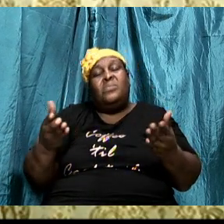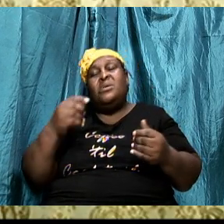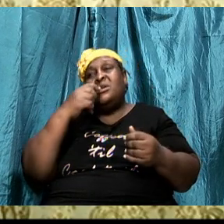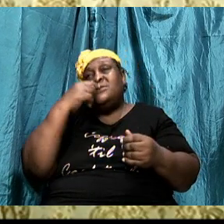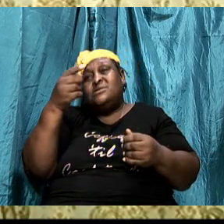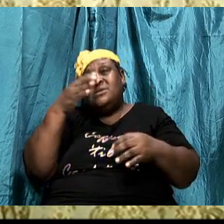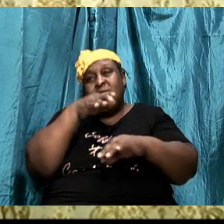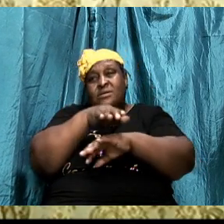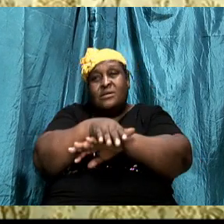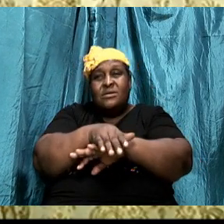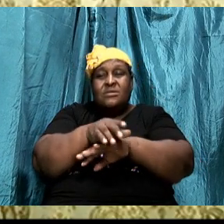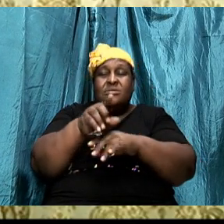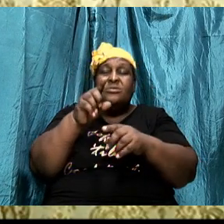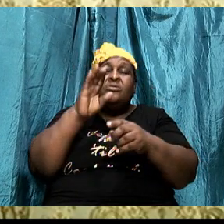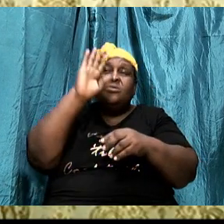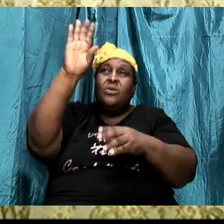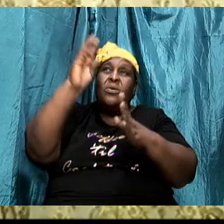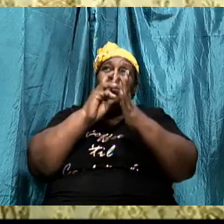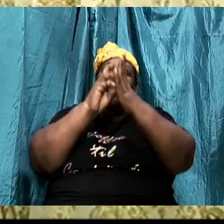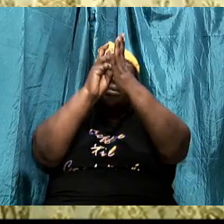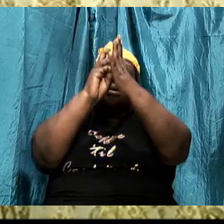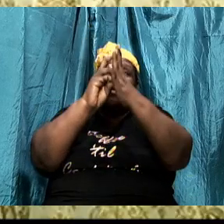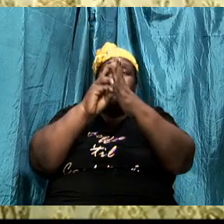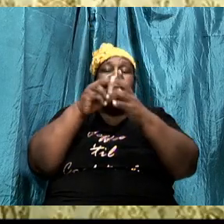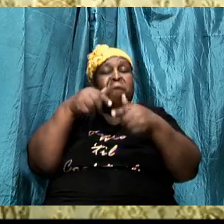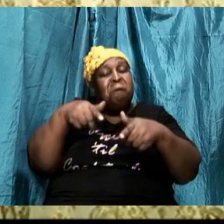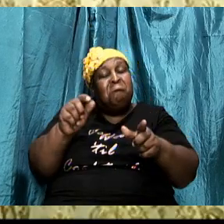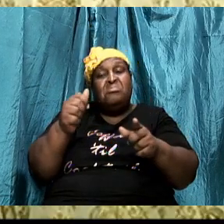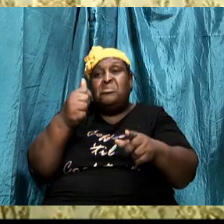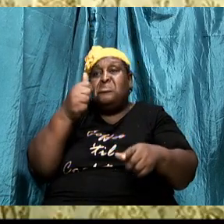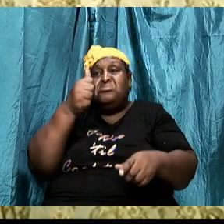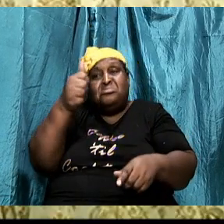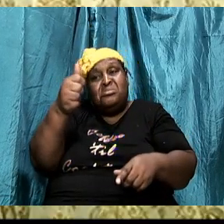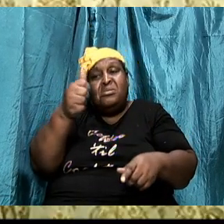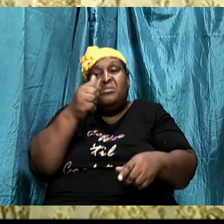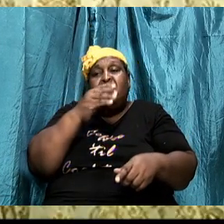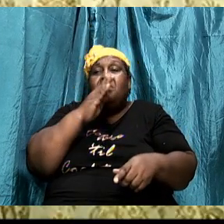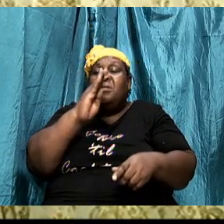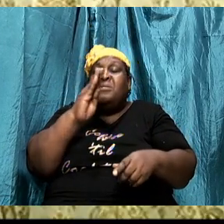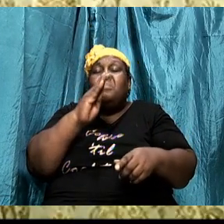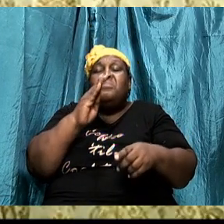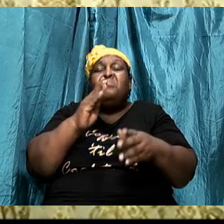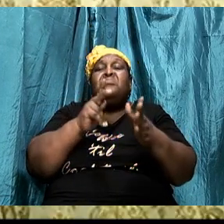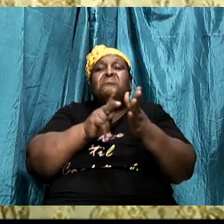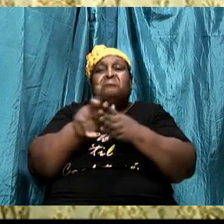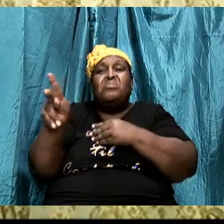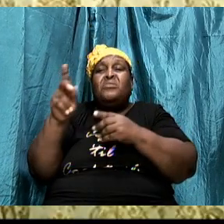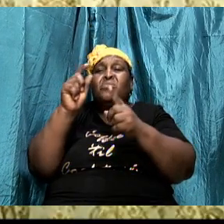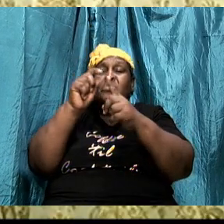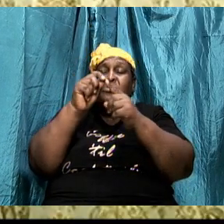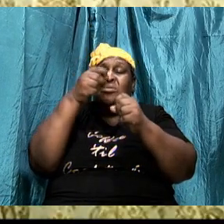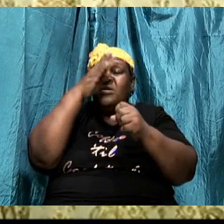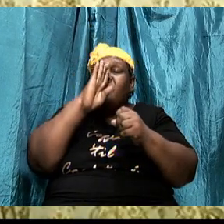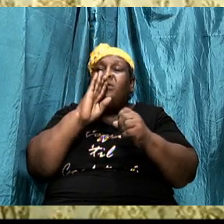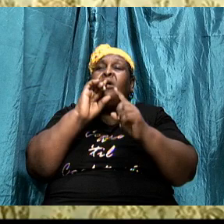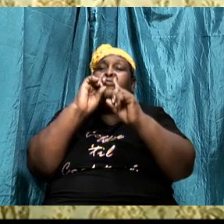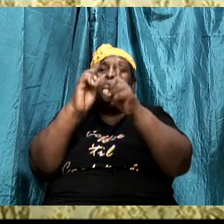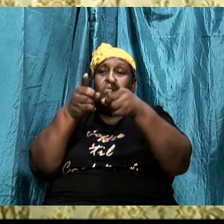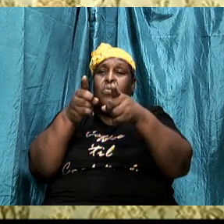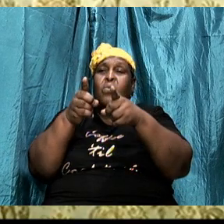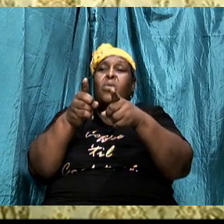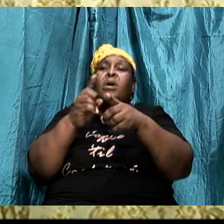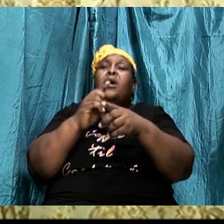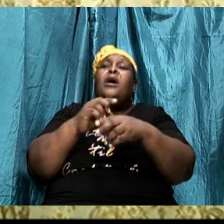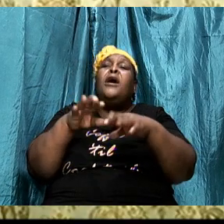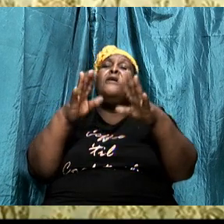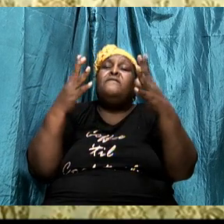will be according to your will. Let's self be slain and we pray, God, that the Word of God will go forth and that it will accomplish